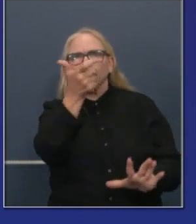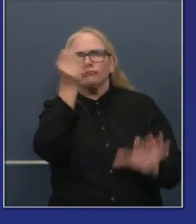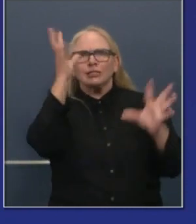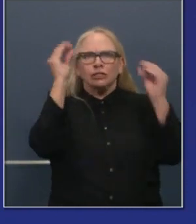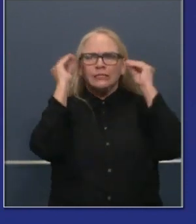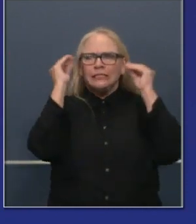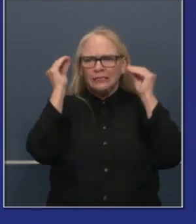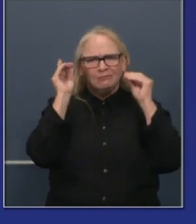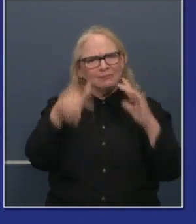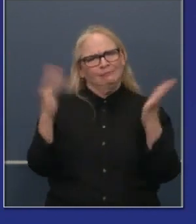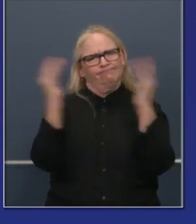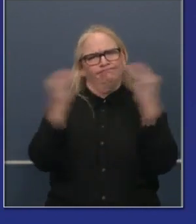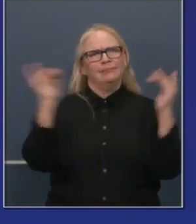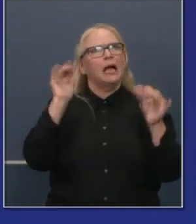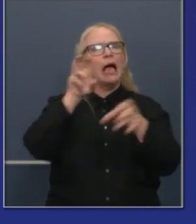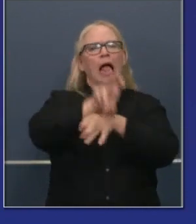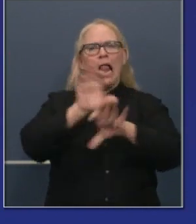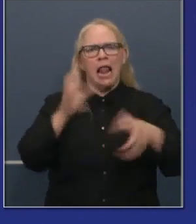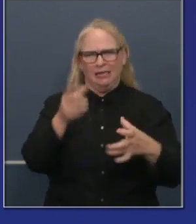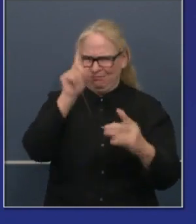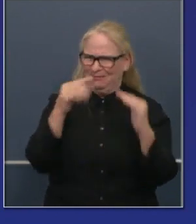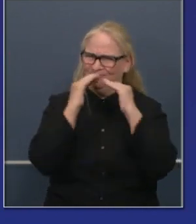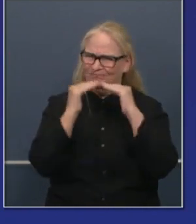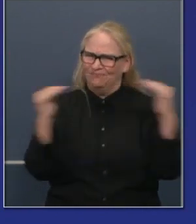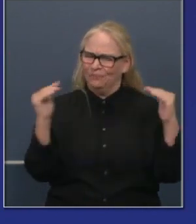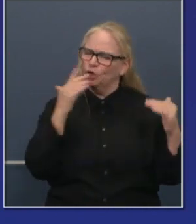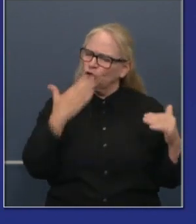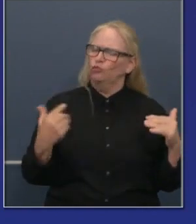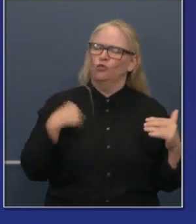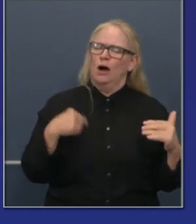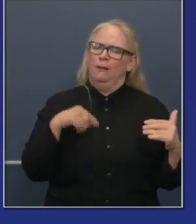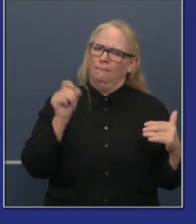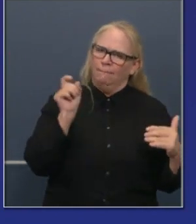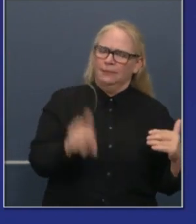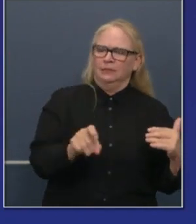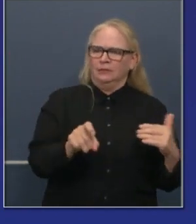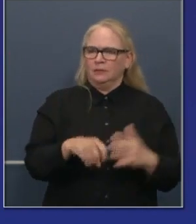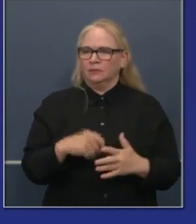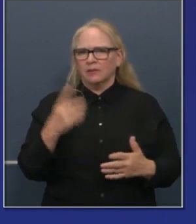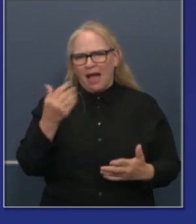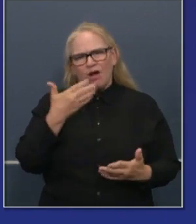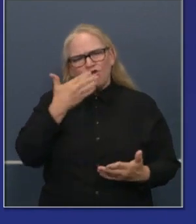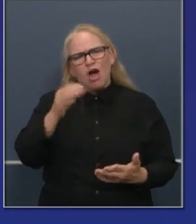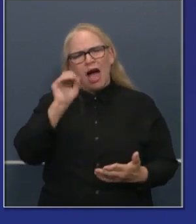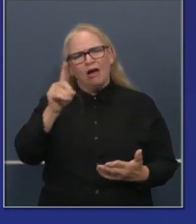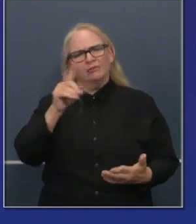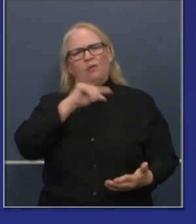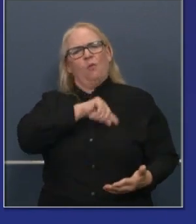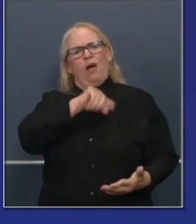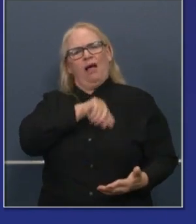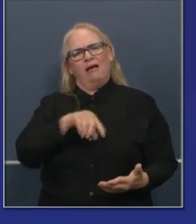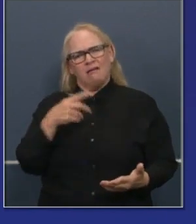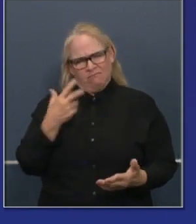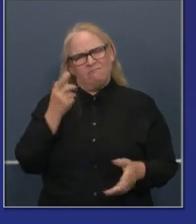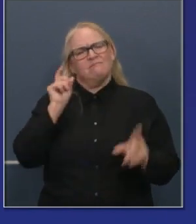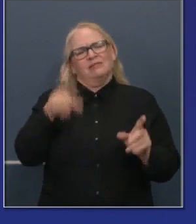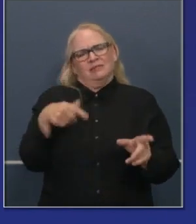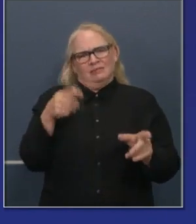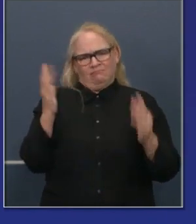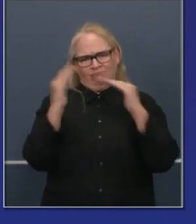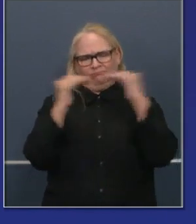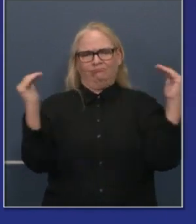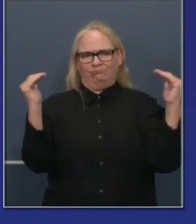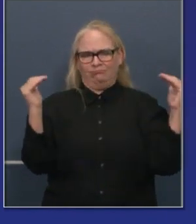in terms of providing for quality distance learning. We also want to create a challenging environment where